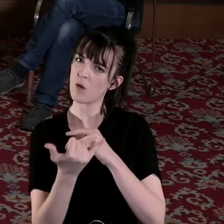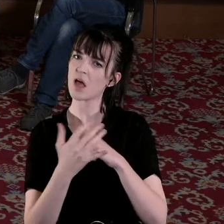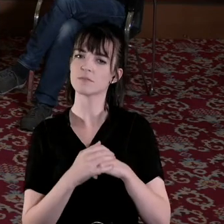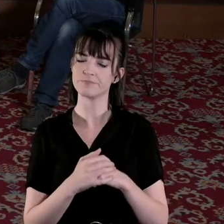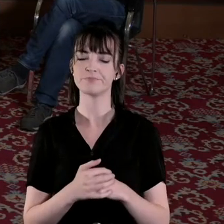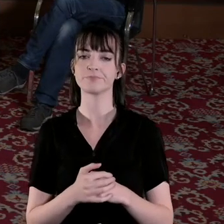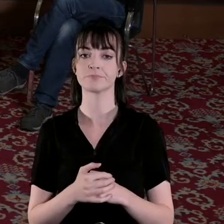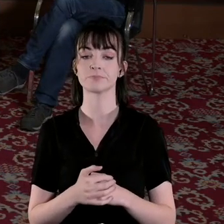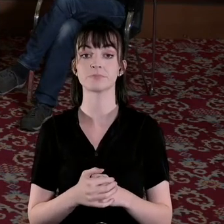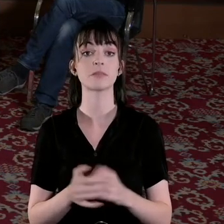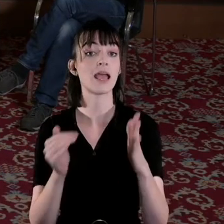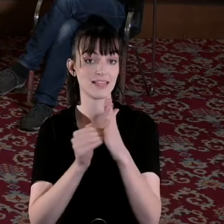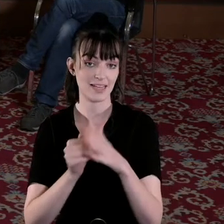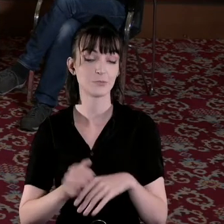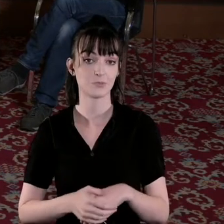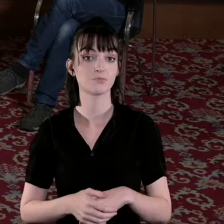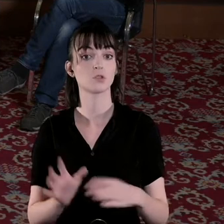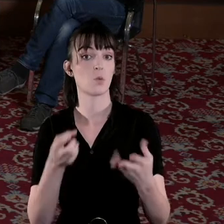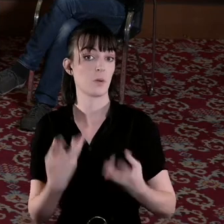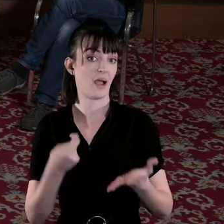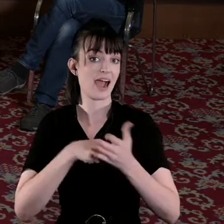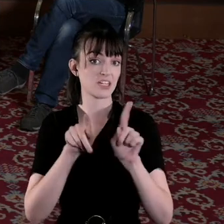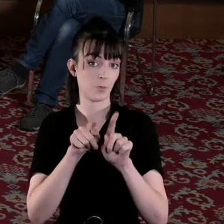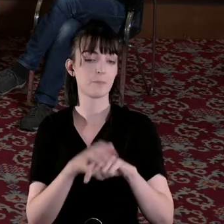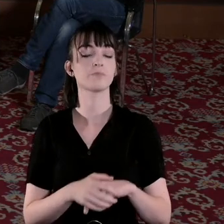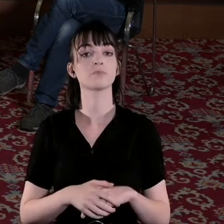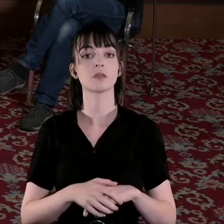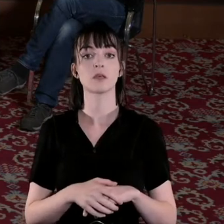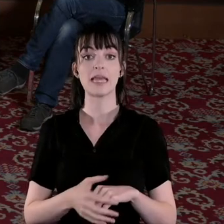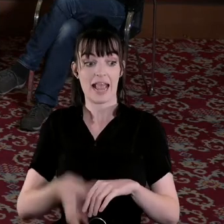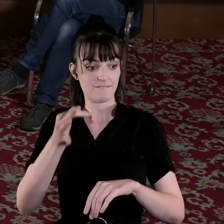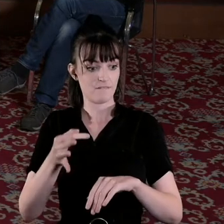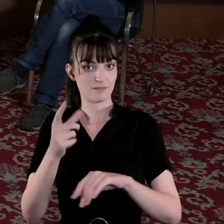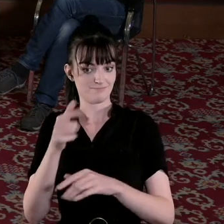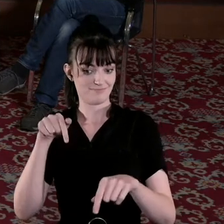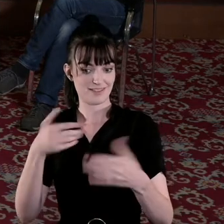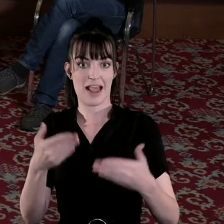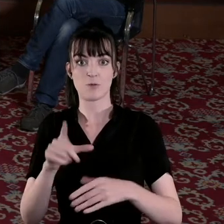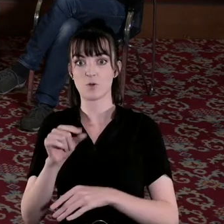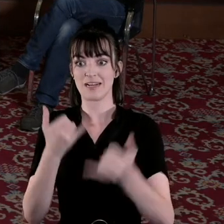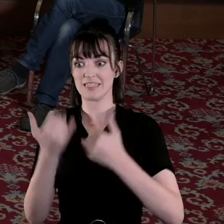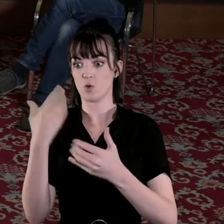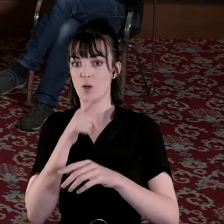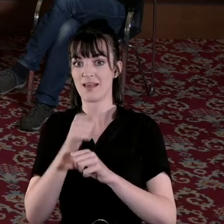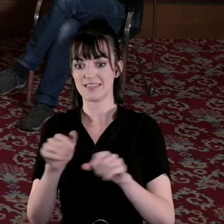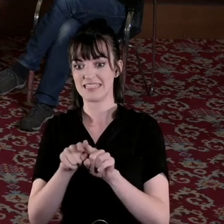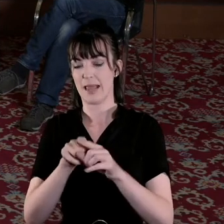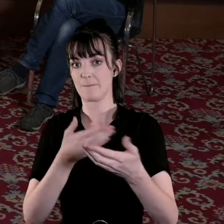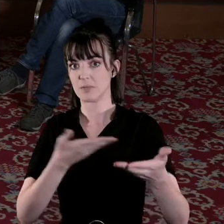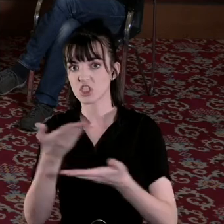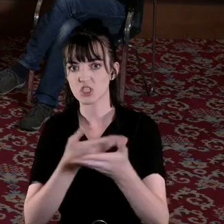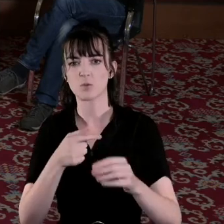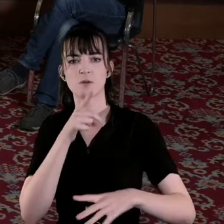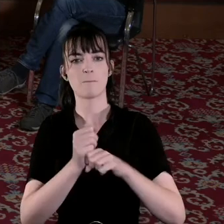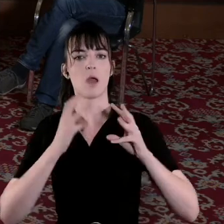as well the other thing I'd add is if we were having this conversation 20 years ago we would probably be talking a lot about women's history but